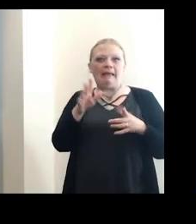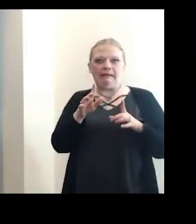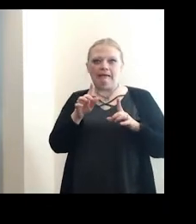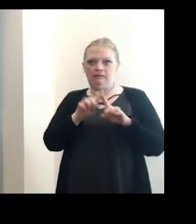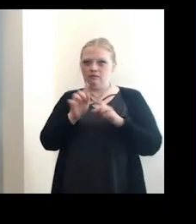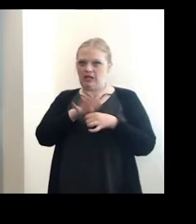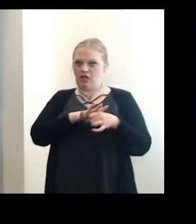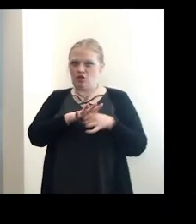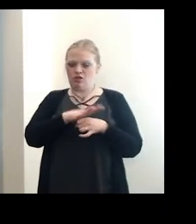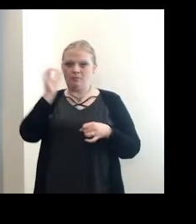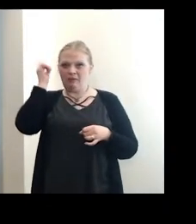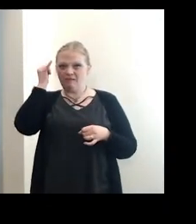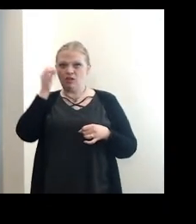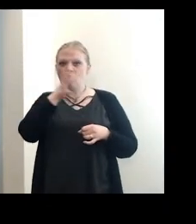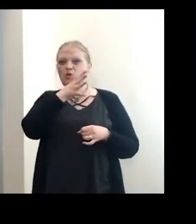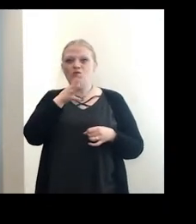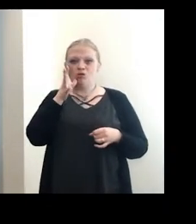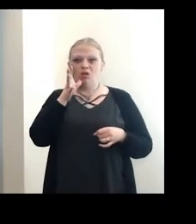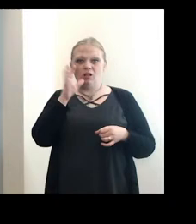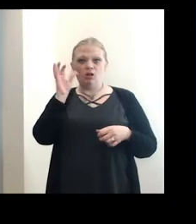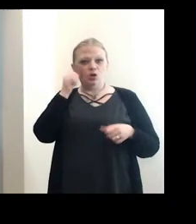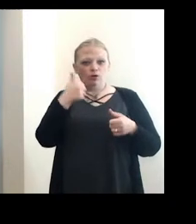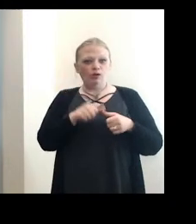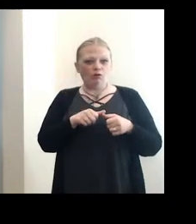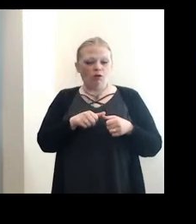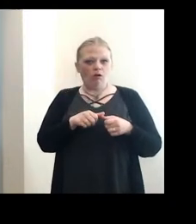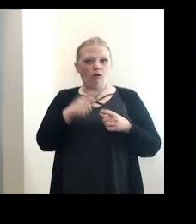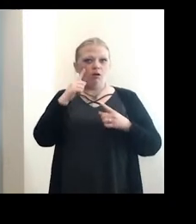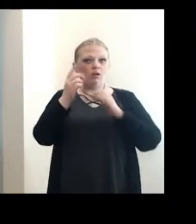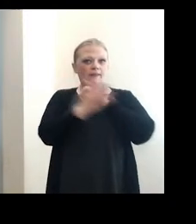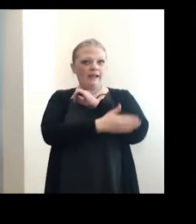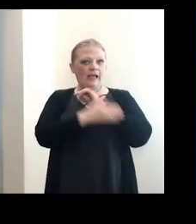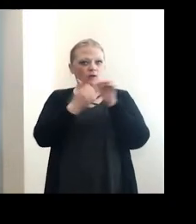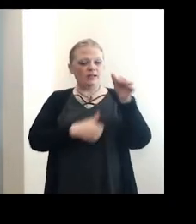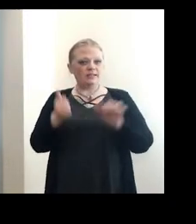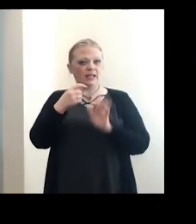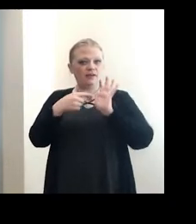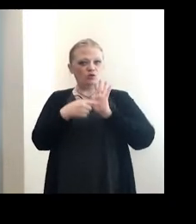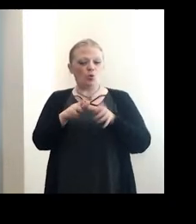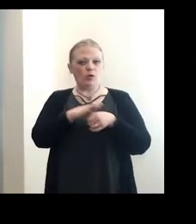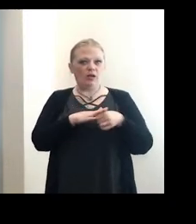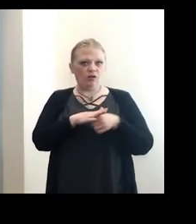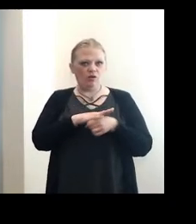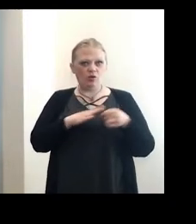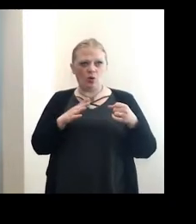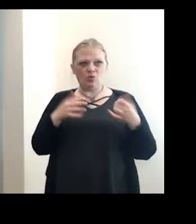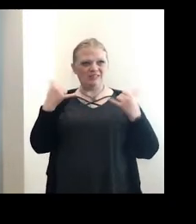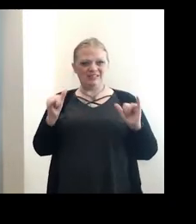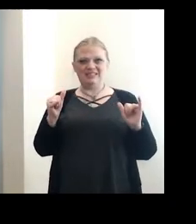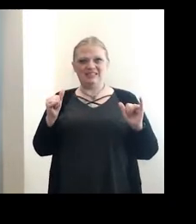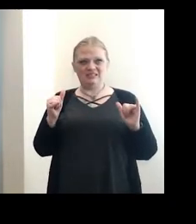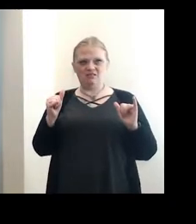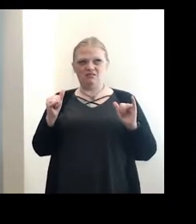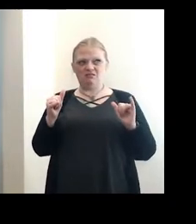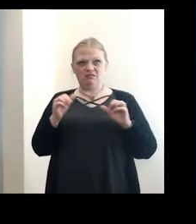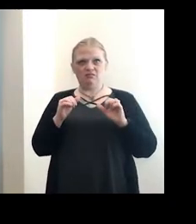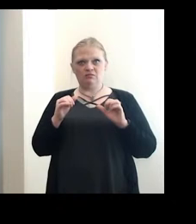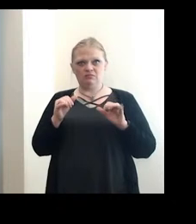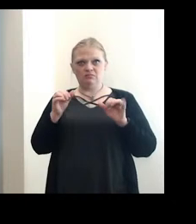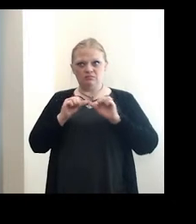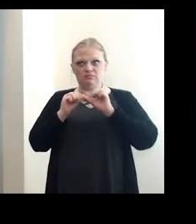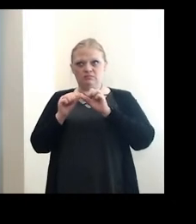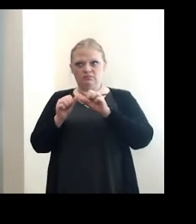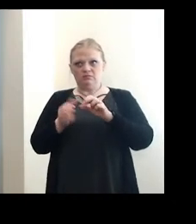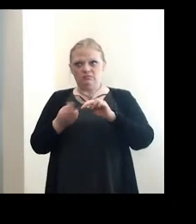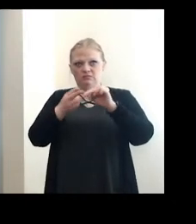in our rural areas. And if you recall, when the county executive showed the areas where we're seeing, you know, still considered to see high numbers of COVID